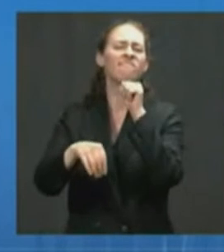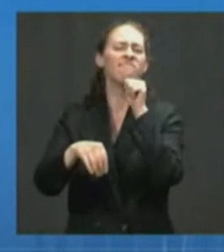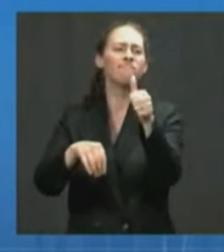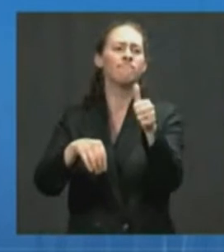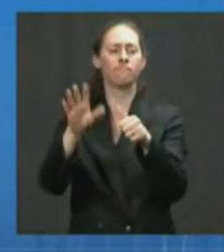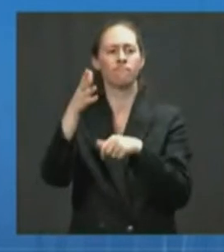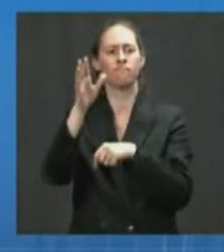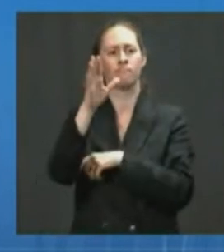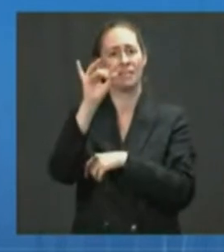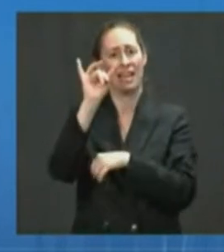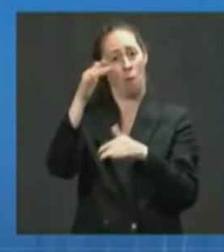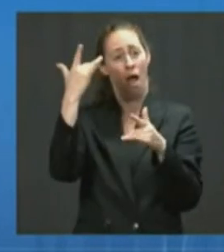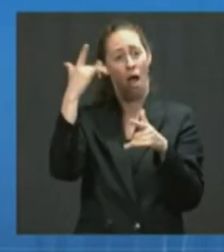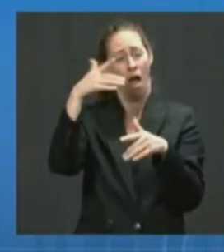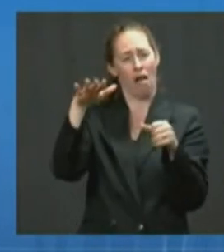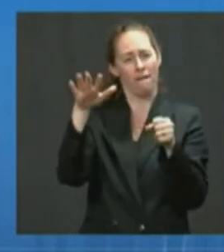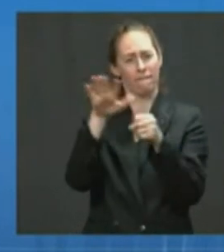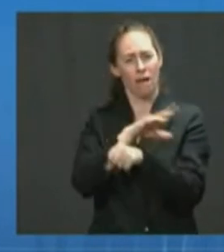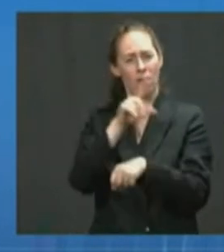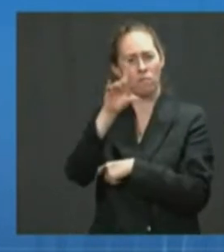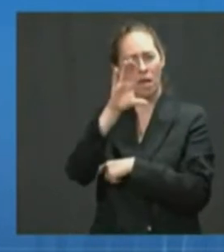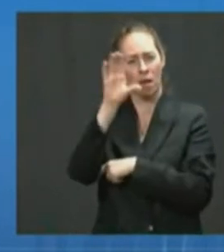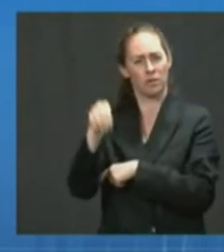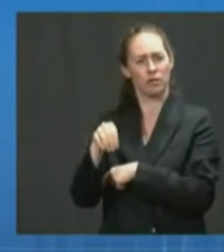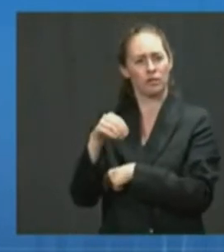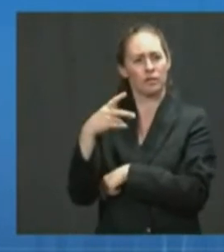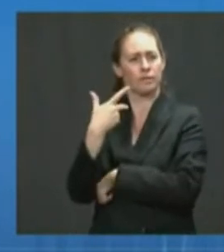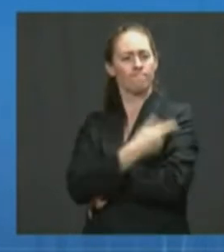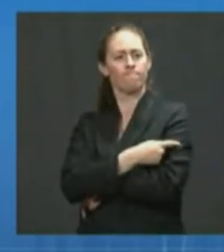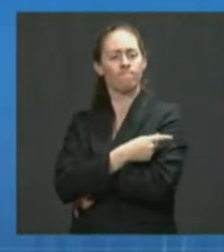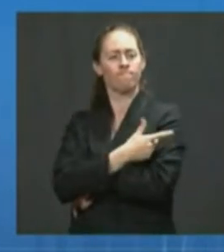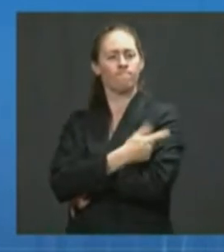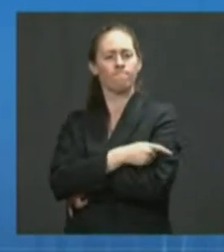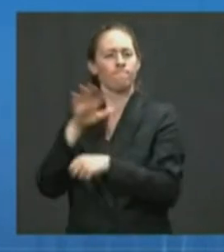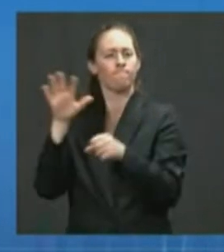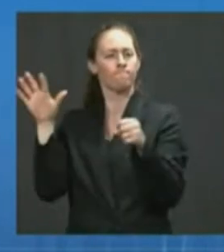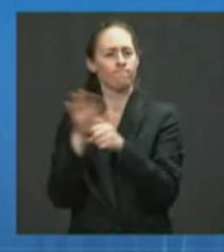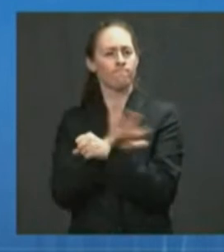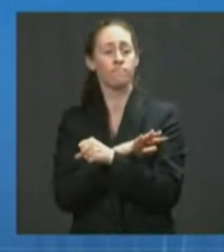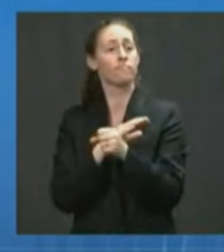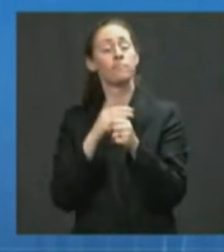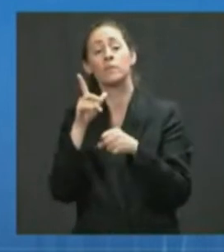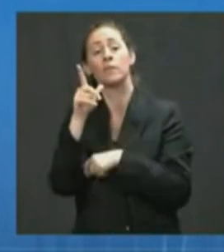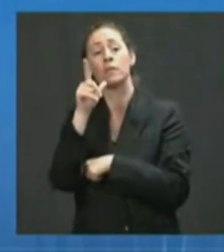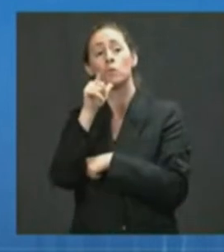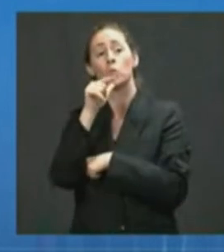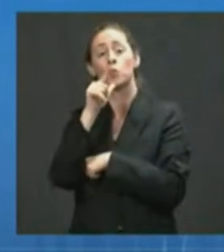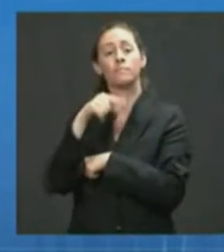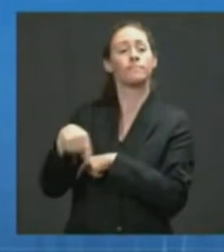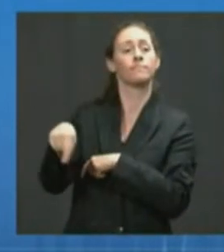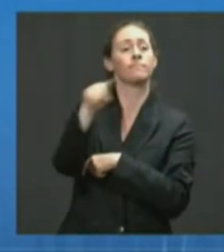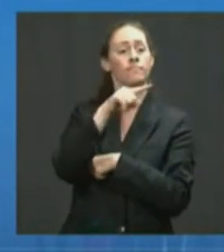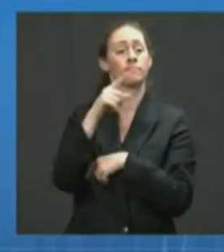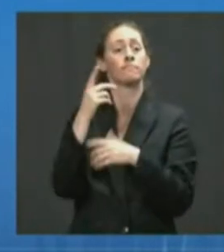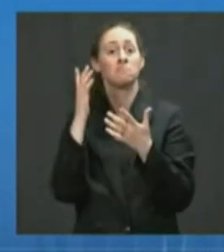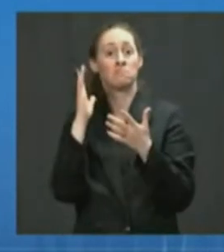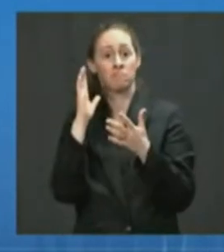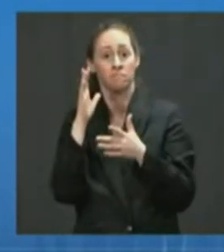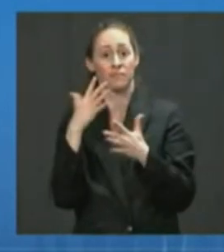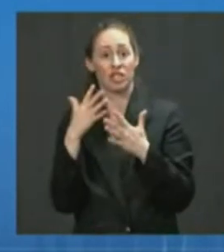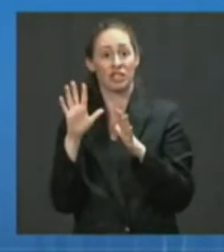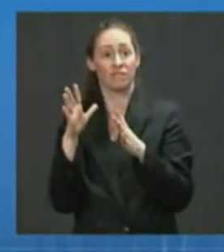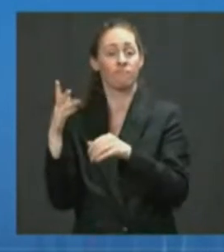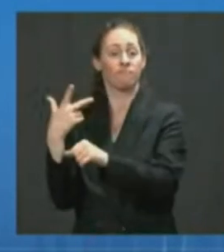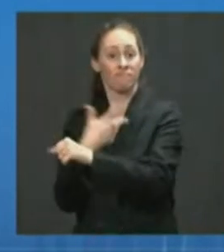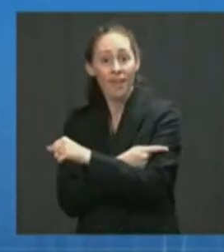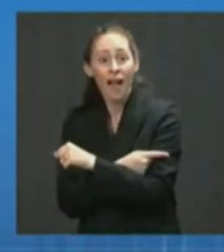against infection, it usually, if it's successful, protects against serious disease. And that's what